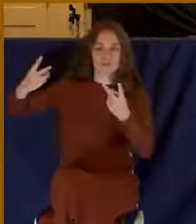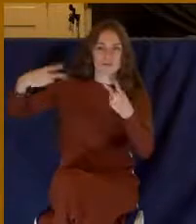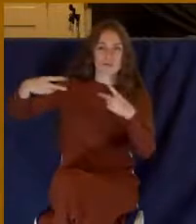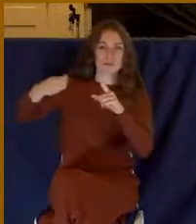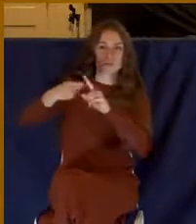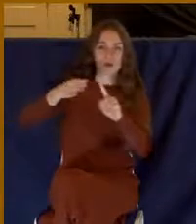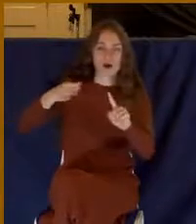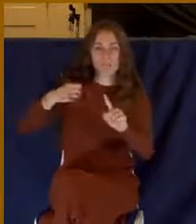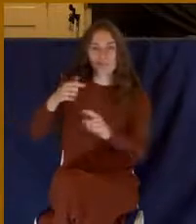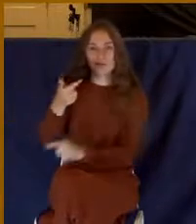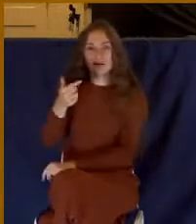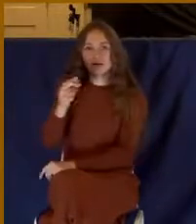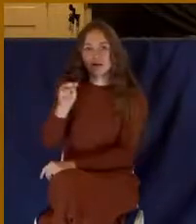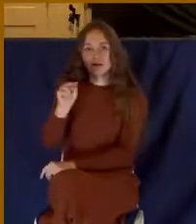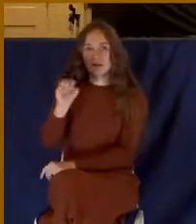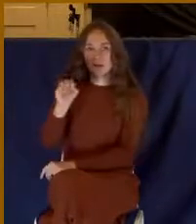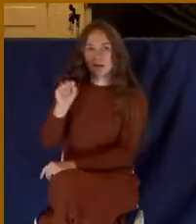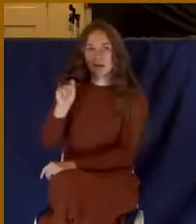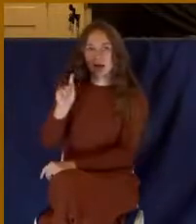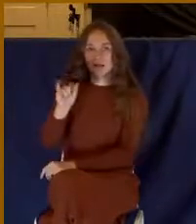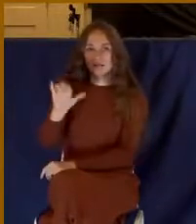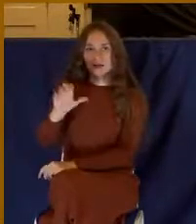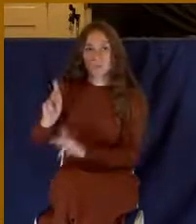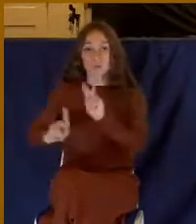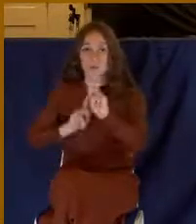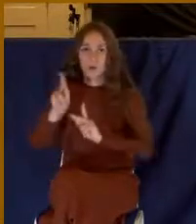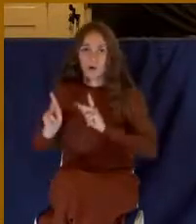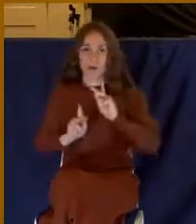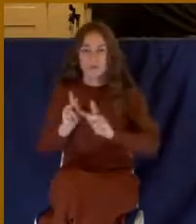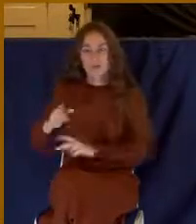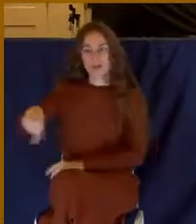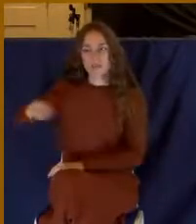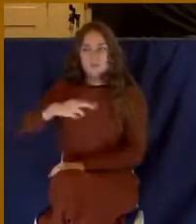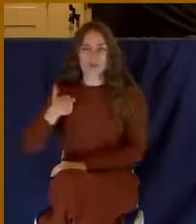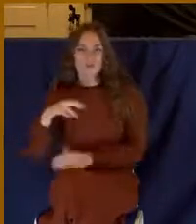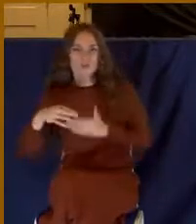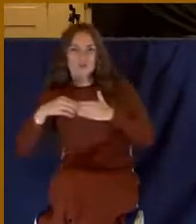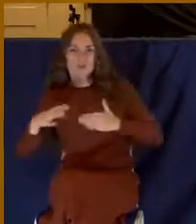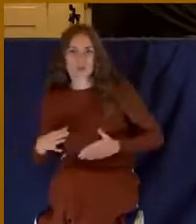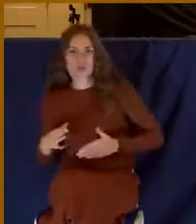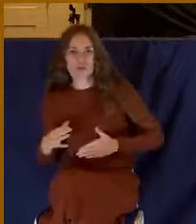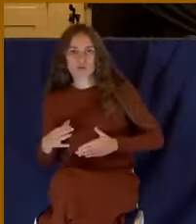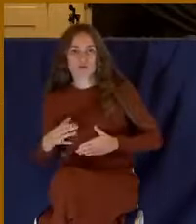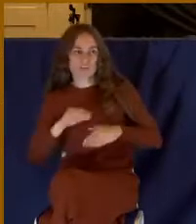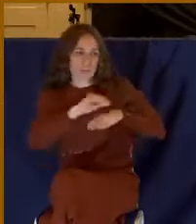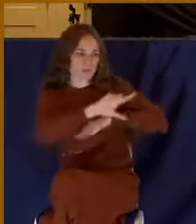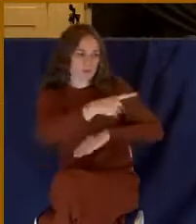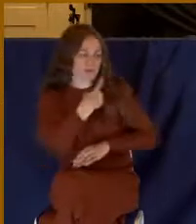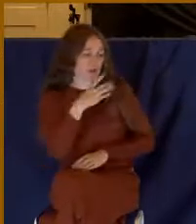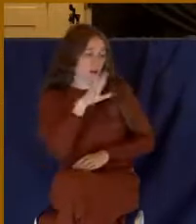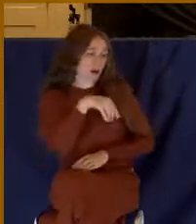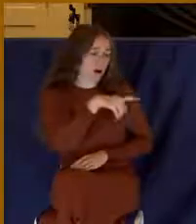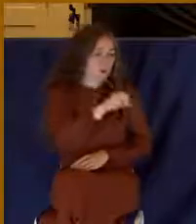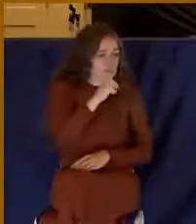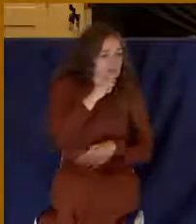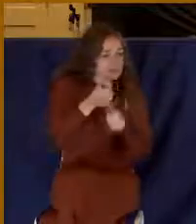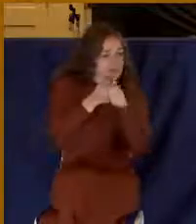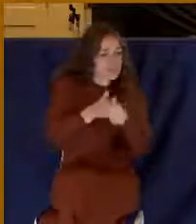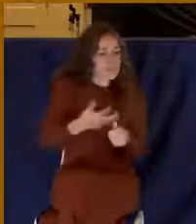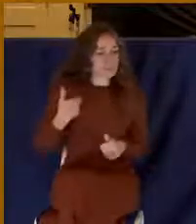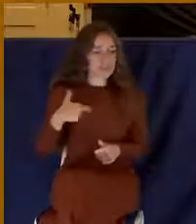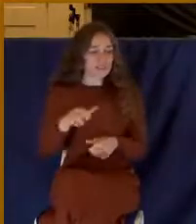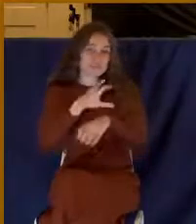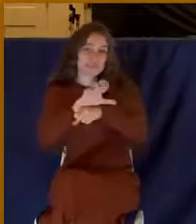Christians. And they were saying that you're not truly a believer because you're not going through these religious rituals.